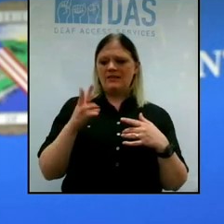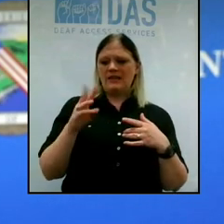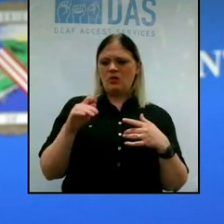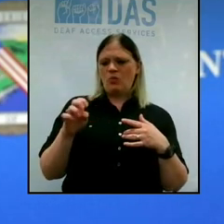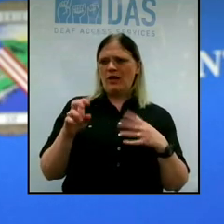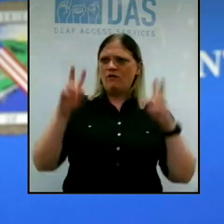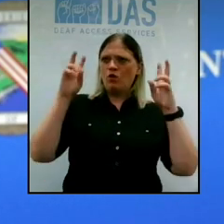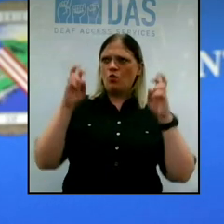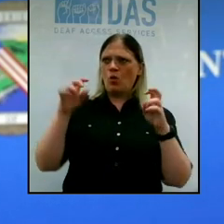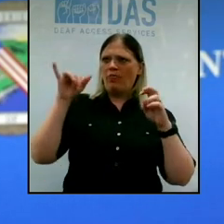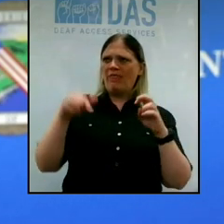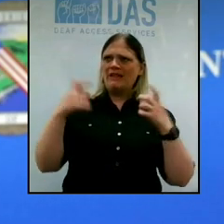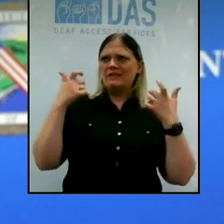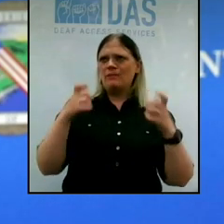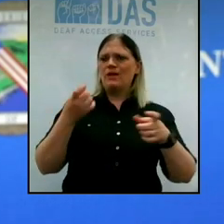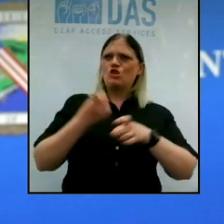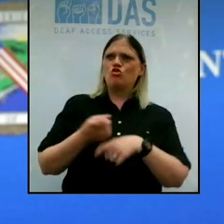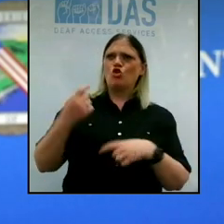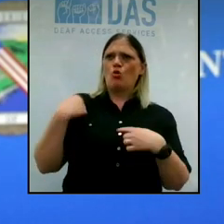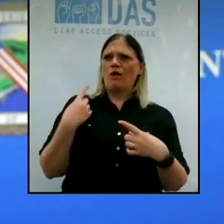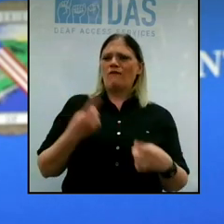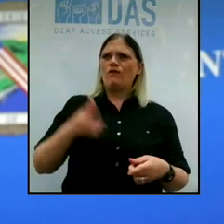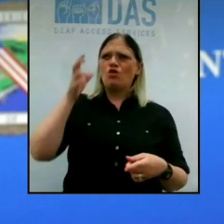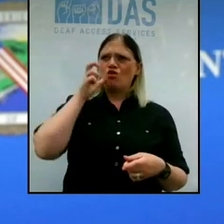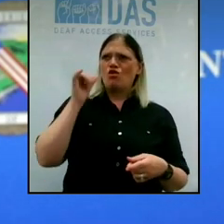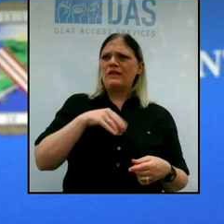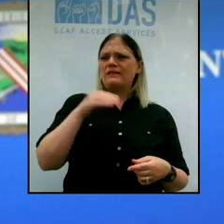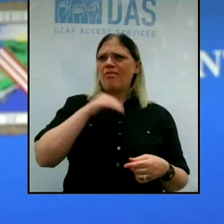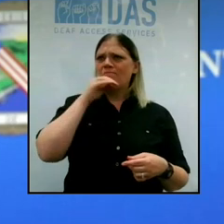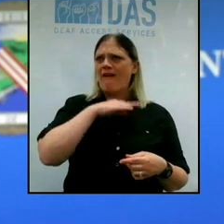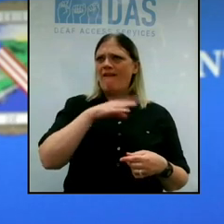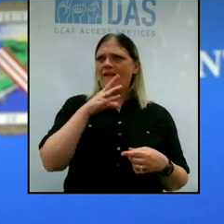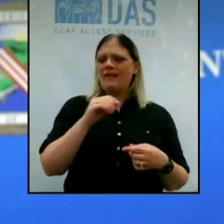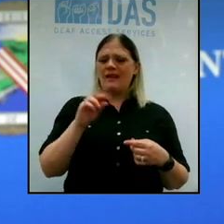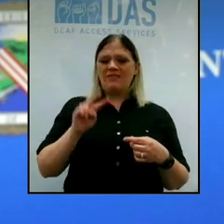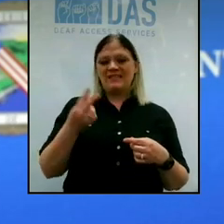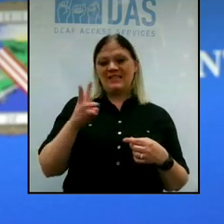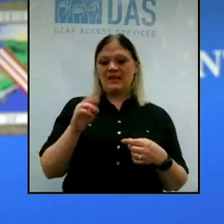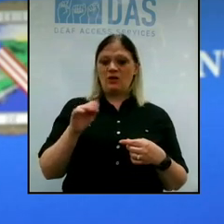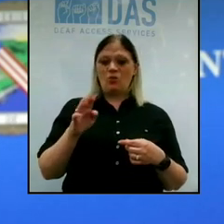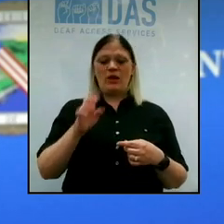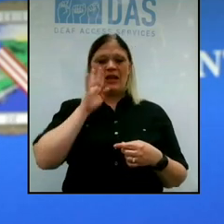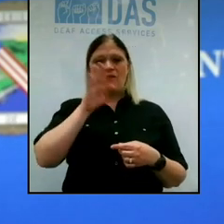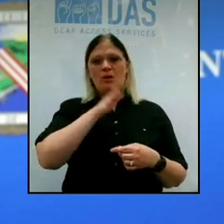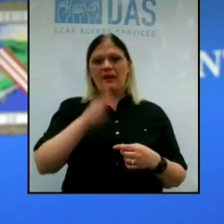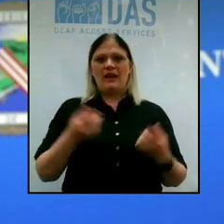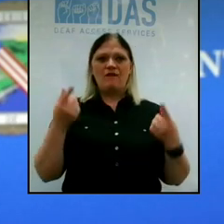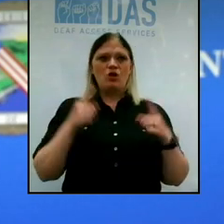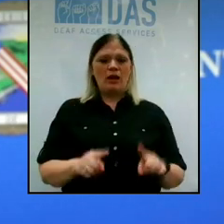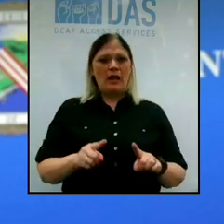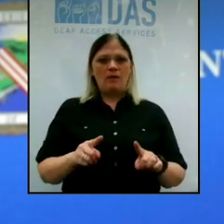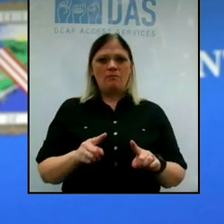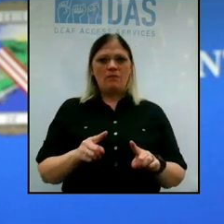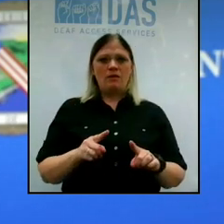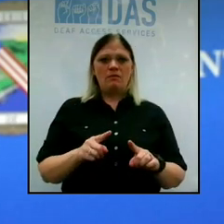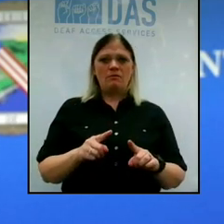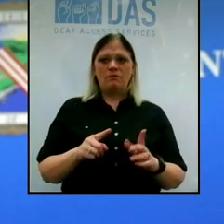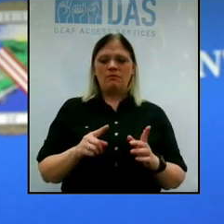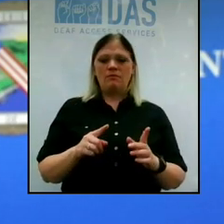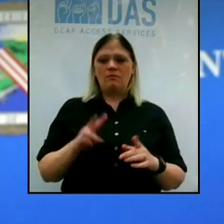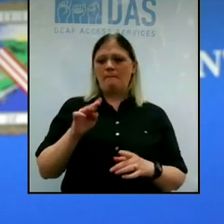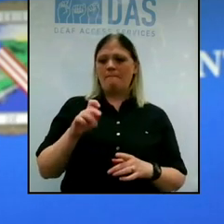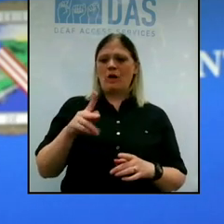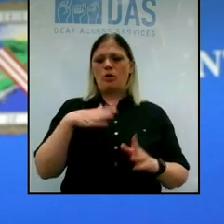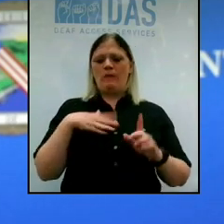He referred to some of the strategy as a lie, and also said that second wave is never going to happen. Mark my words. That's a direct quote.